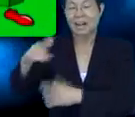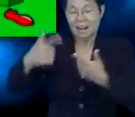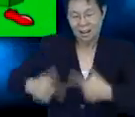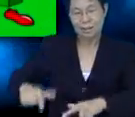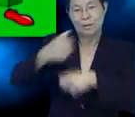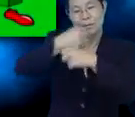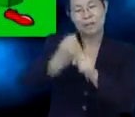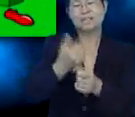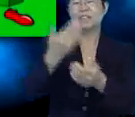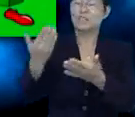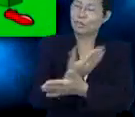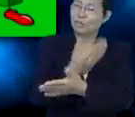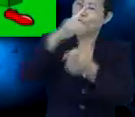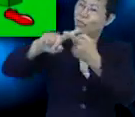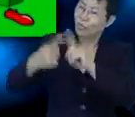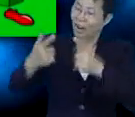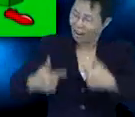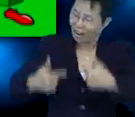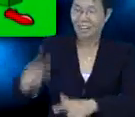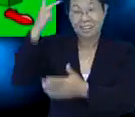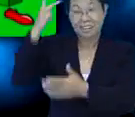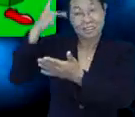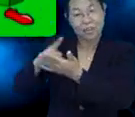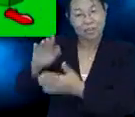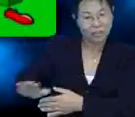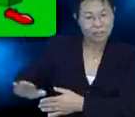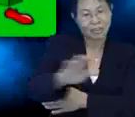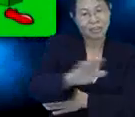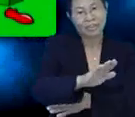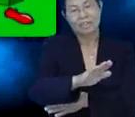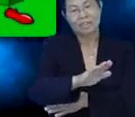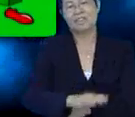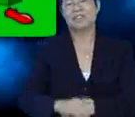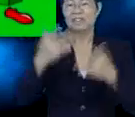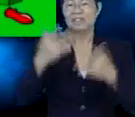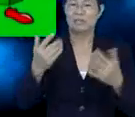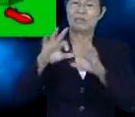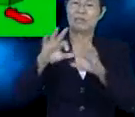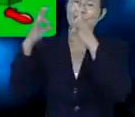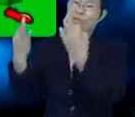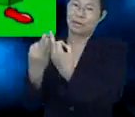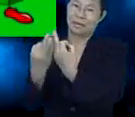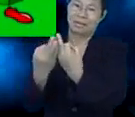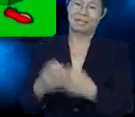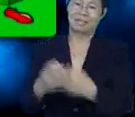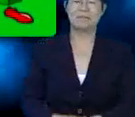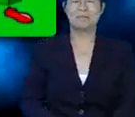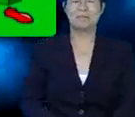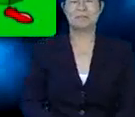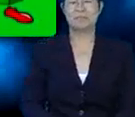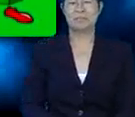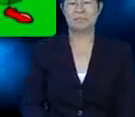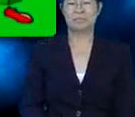Boys and girls, let's make some new friends. Let's get to know the prism family.